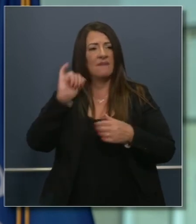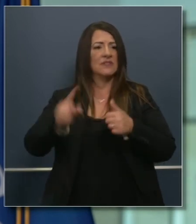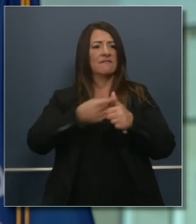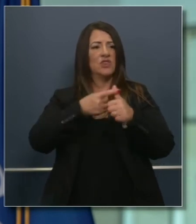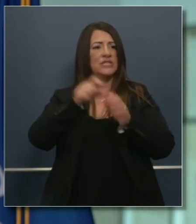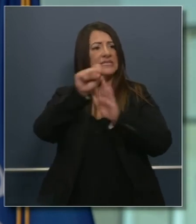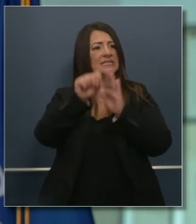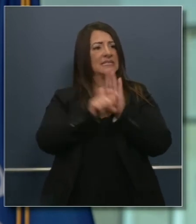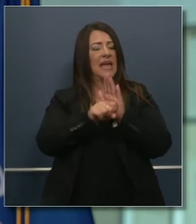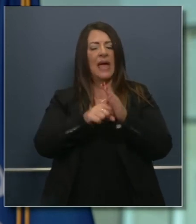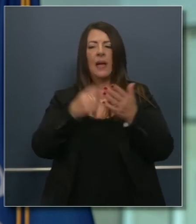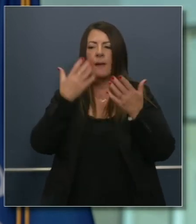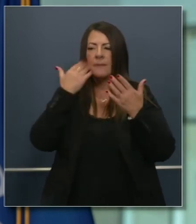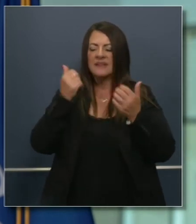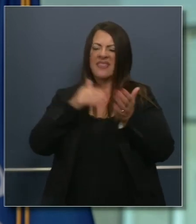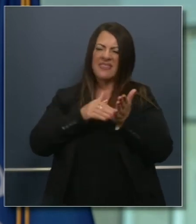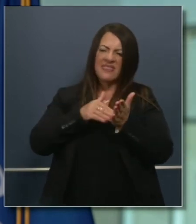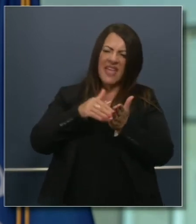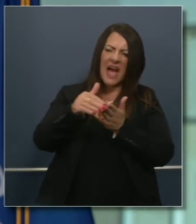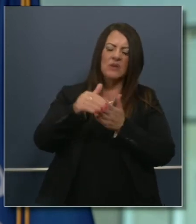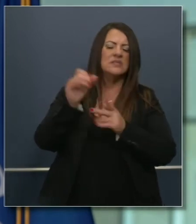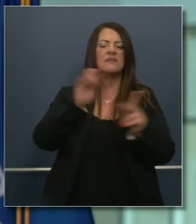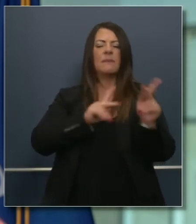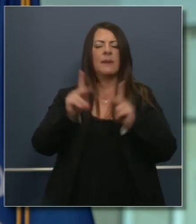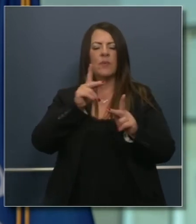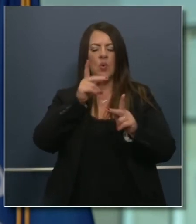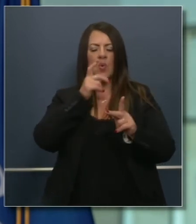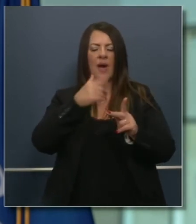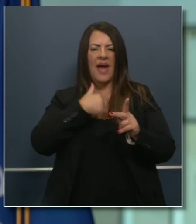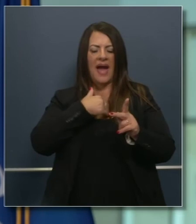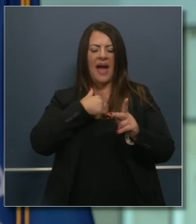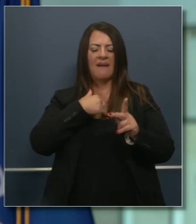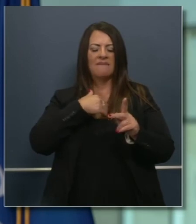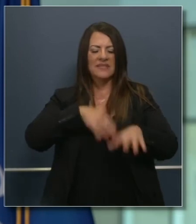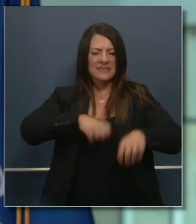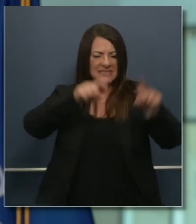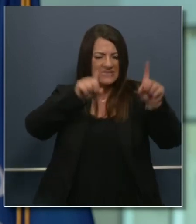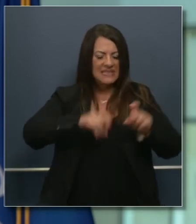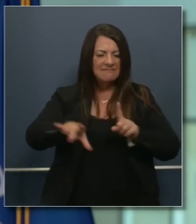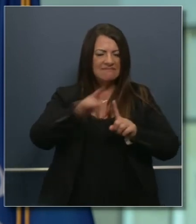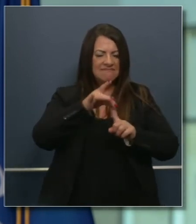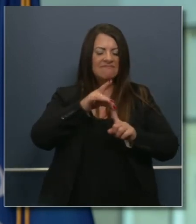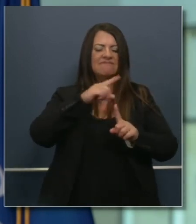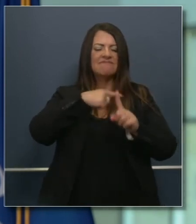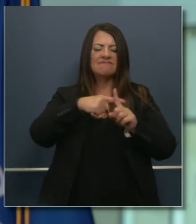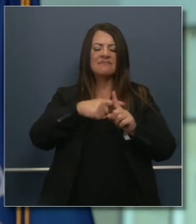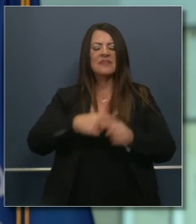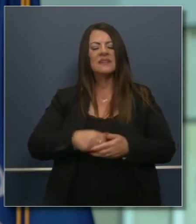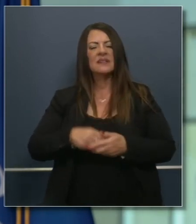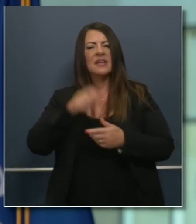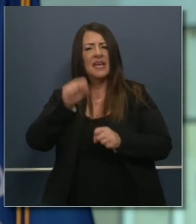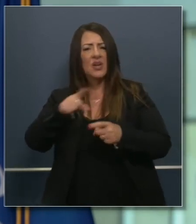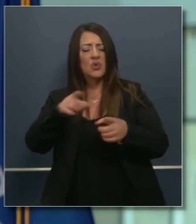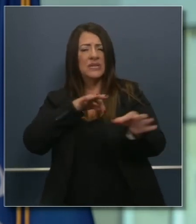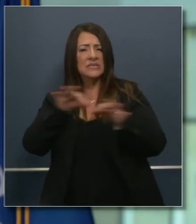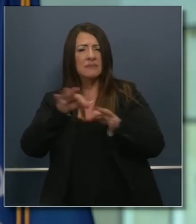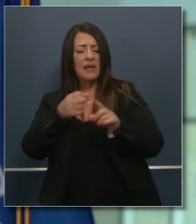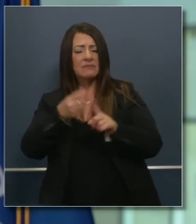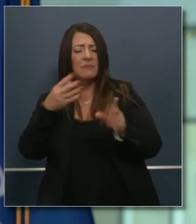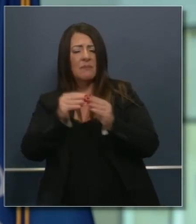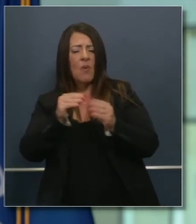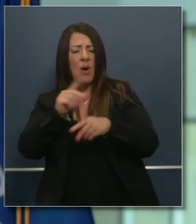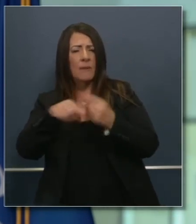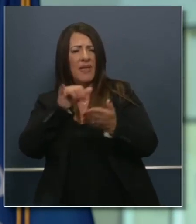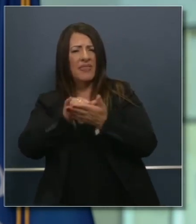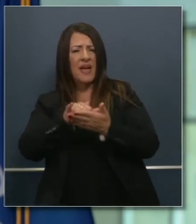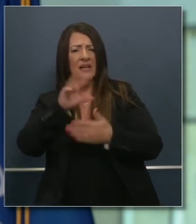,000 confirmed cases of COVID. And speak a little bit more to the specifics of today's executive order, if you could. Yeah, I think the